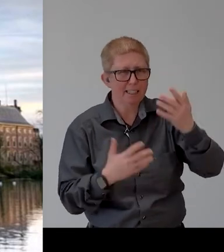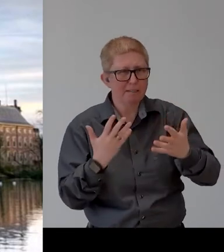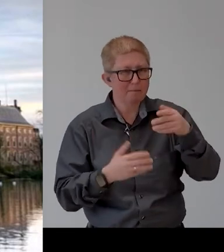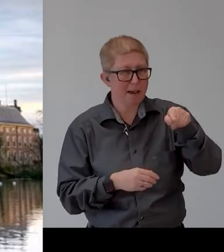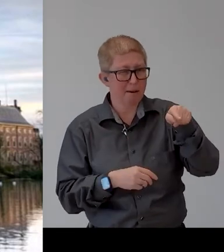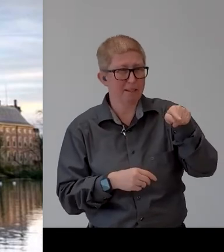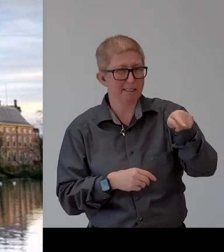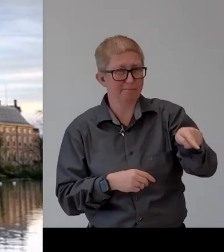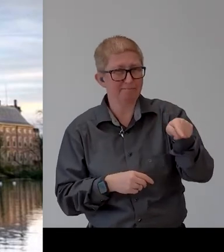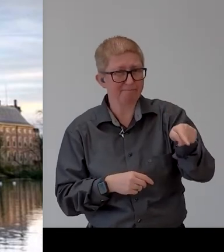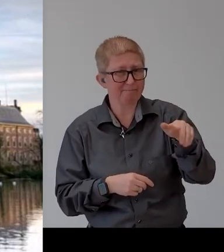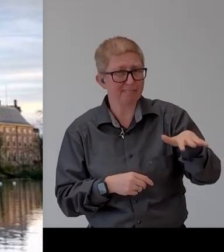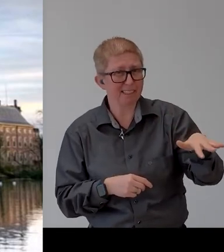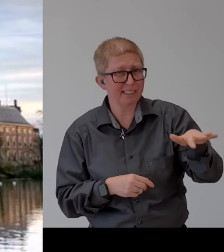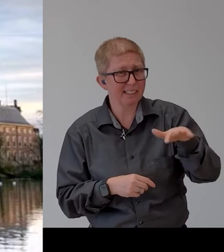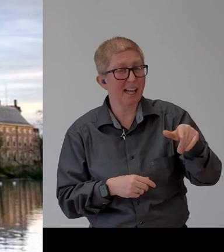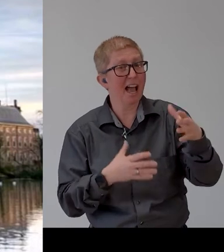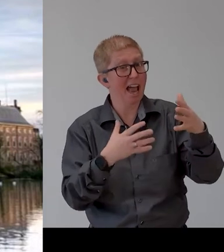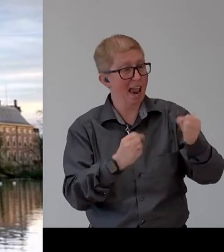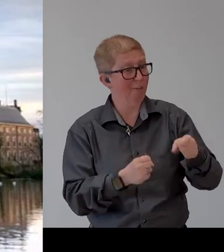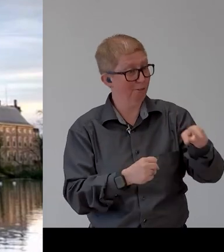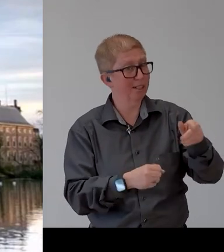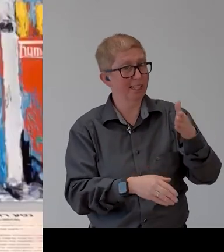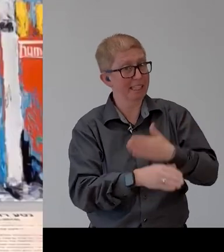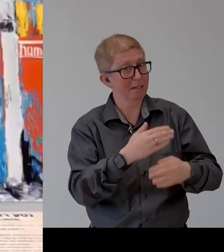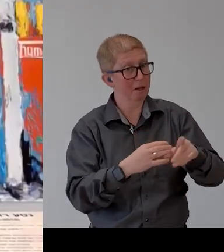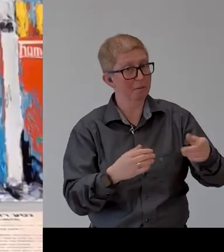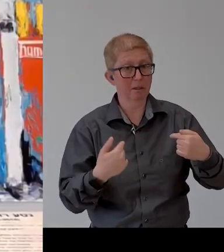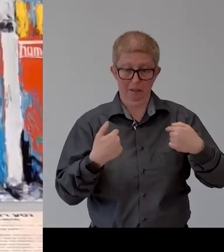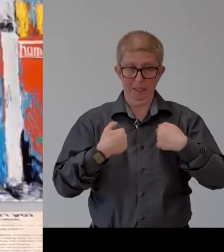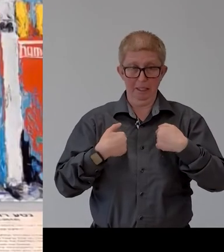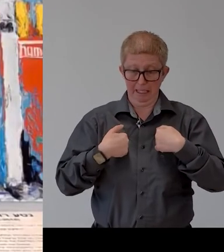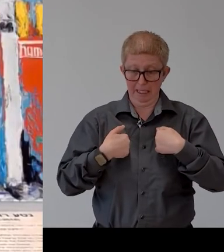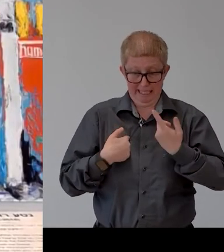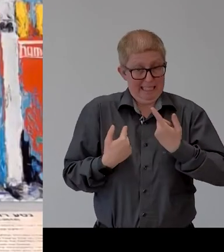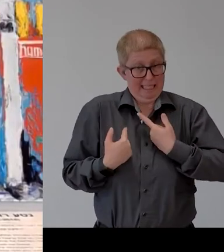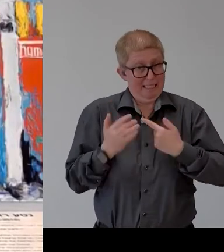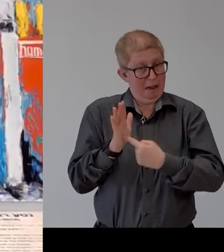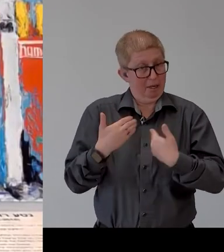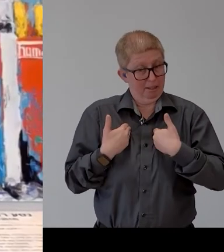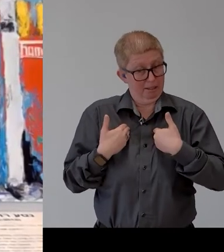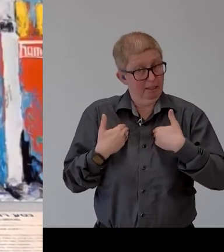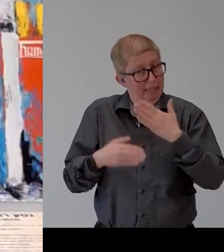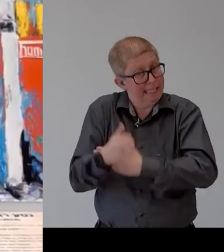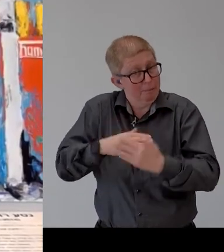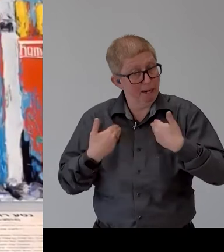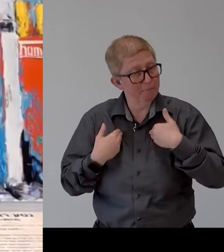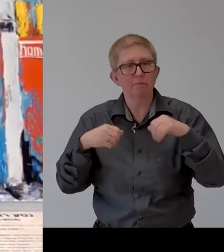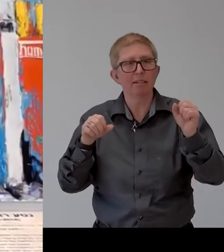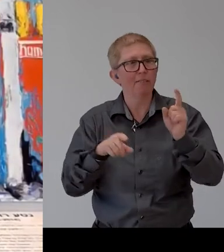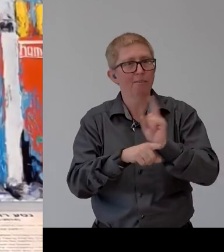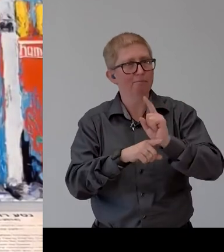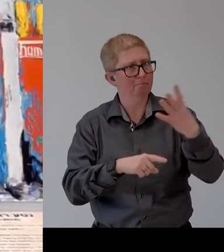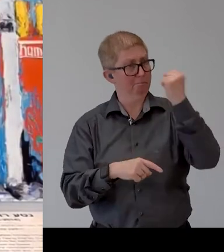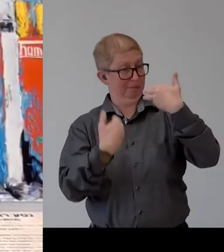i'm someone who has a disability but you can't see that mm-hmm and for you you say uh um you would